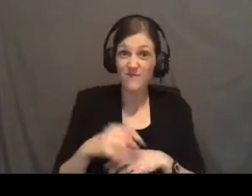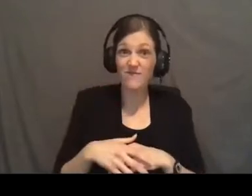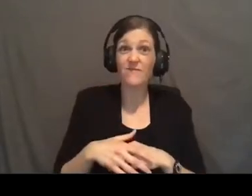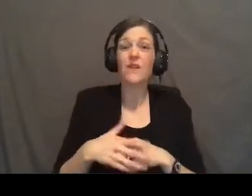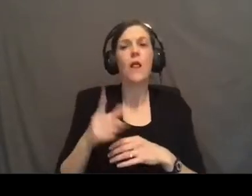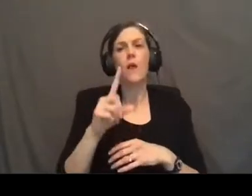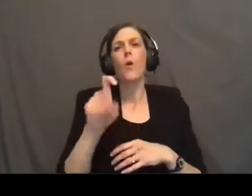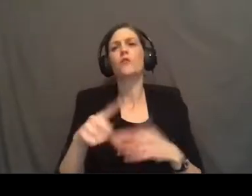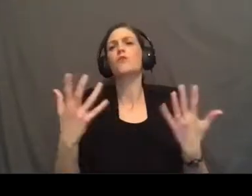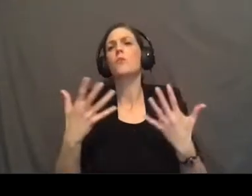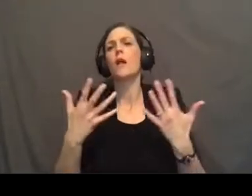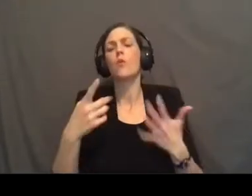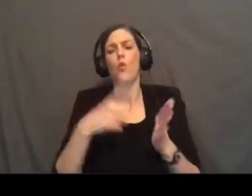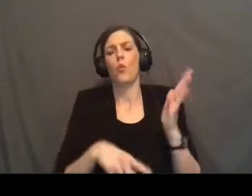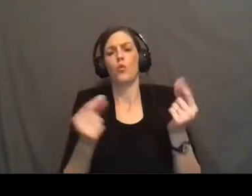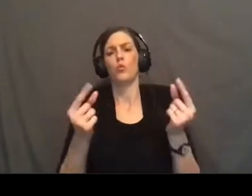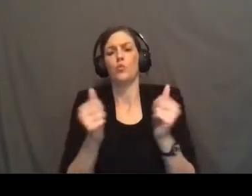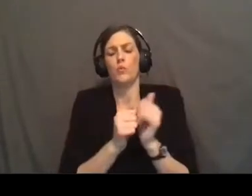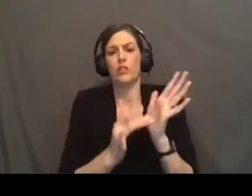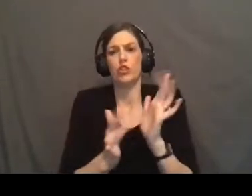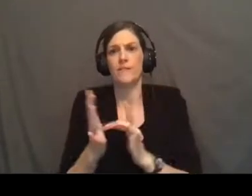The question is, is what will you do with Jesus?